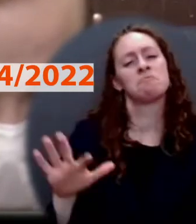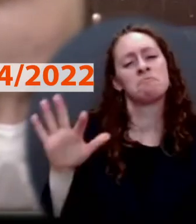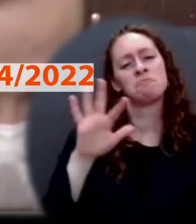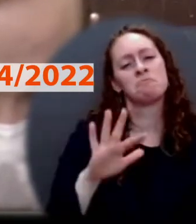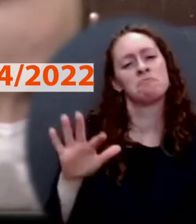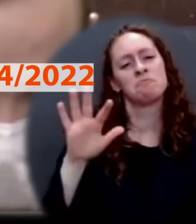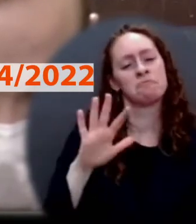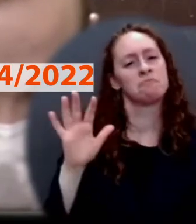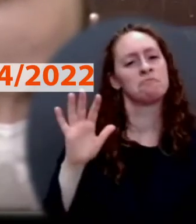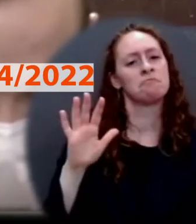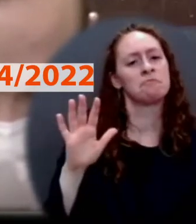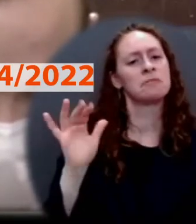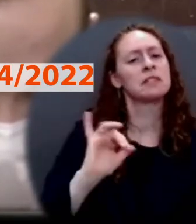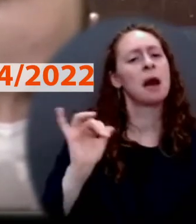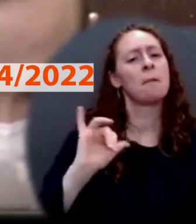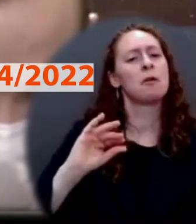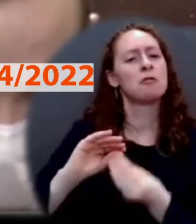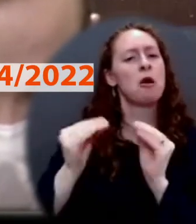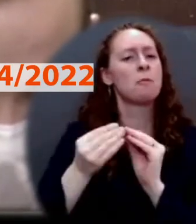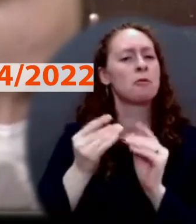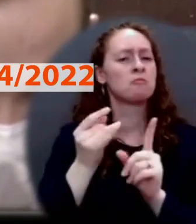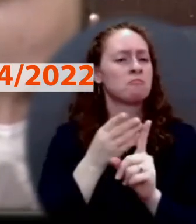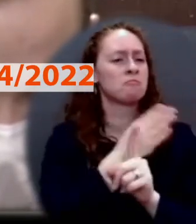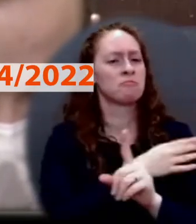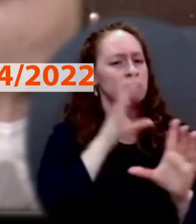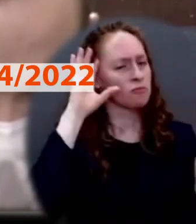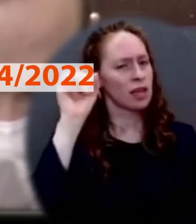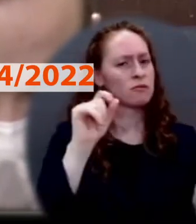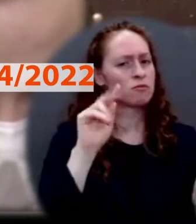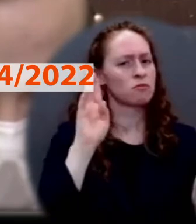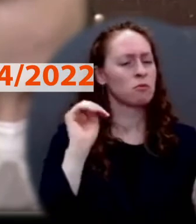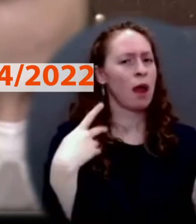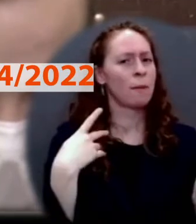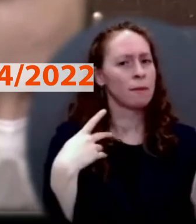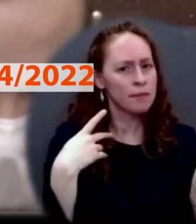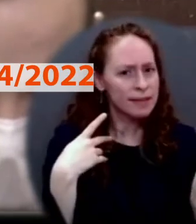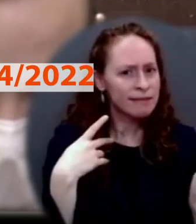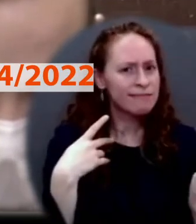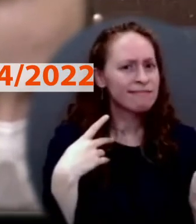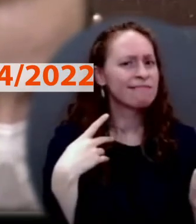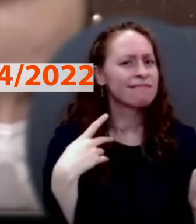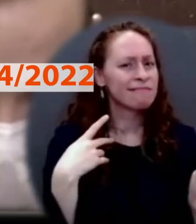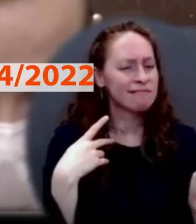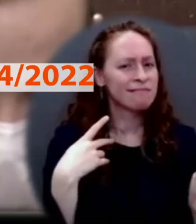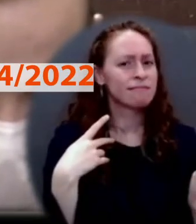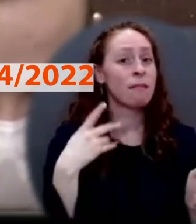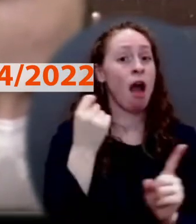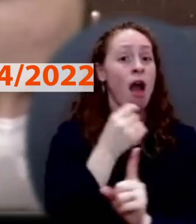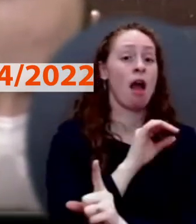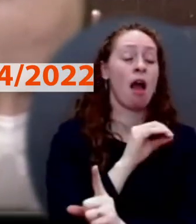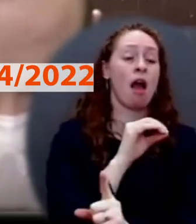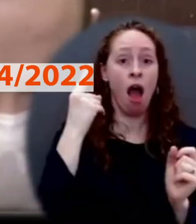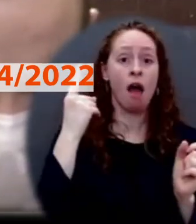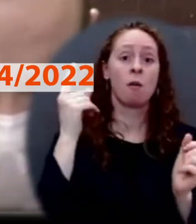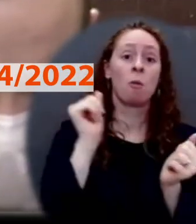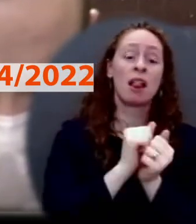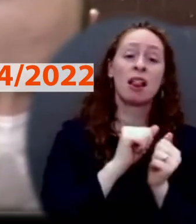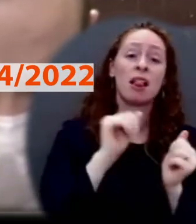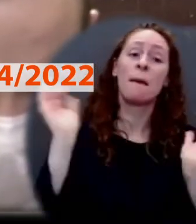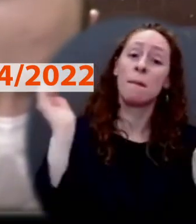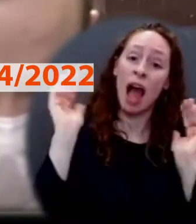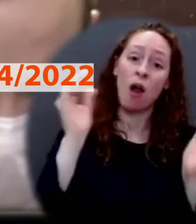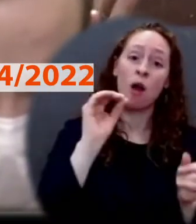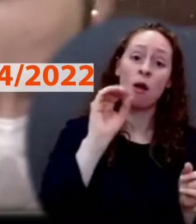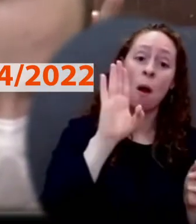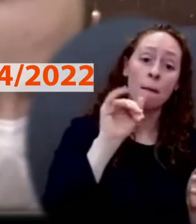this time. And it's about 100 less than where Presidents Obama and Presidents Bush were at this time in their first years in office. Is